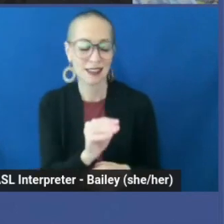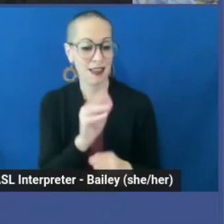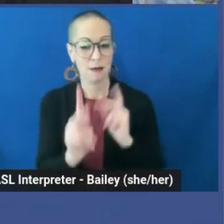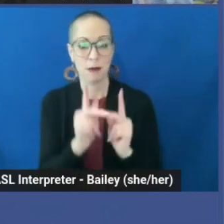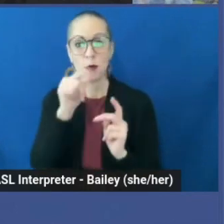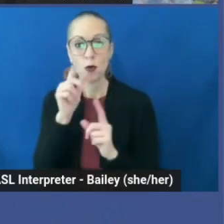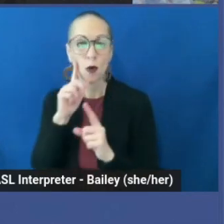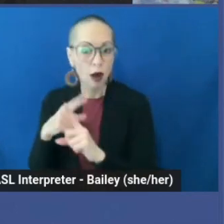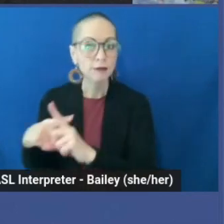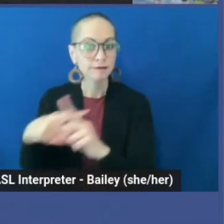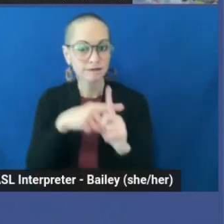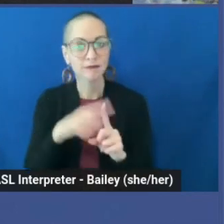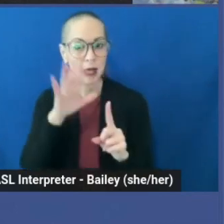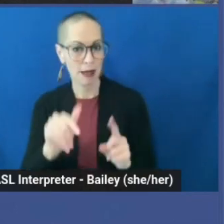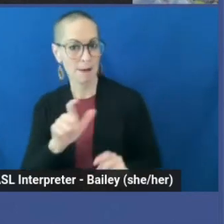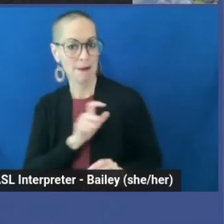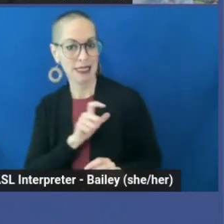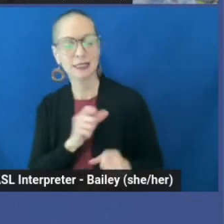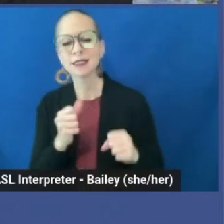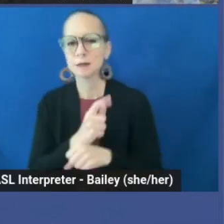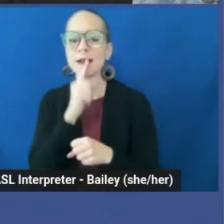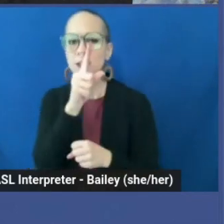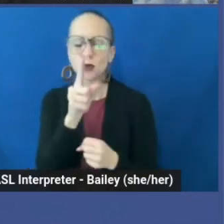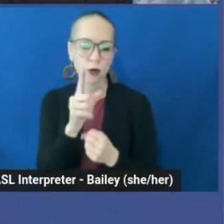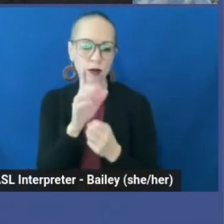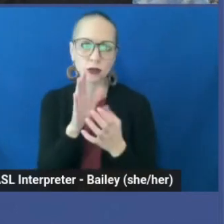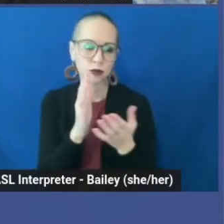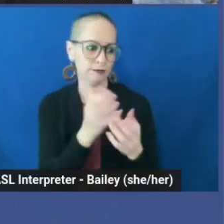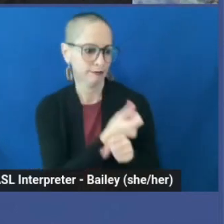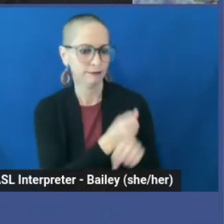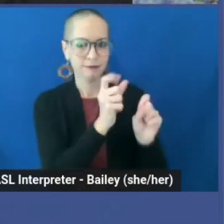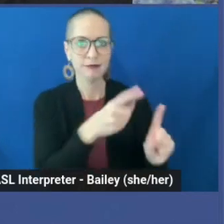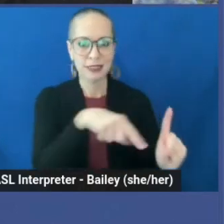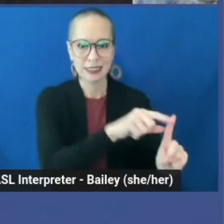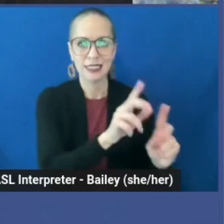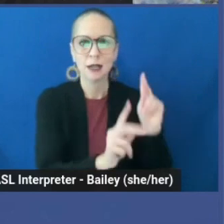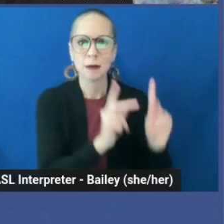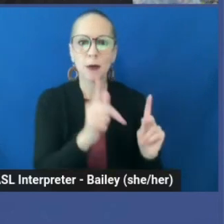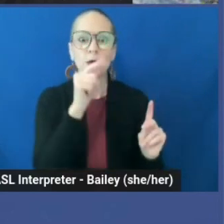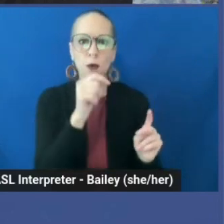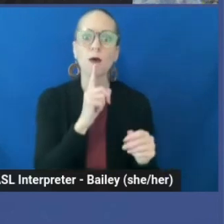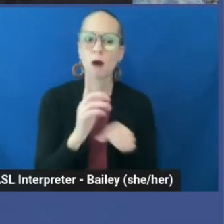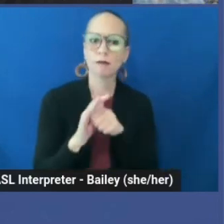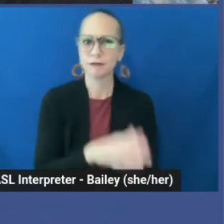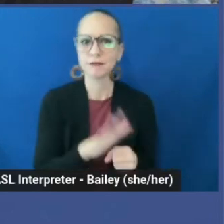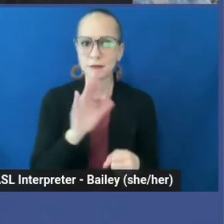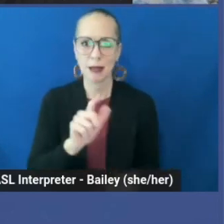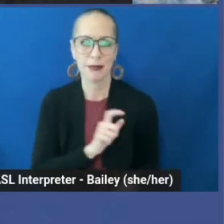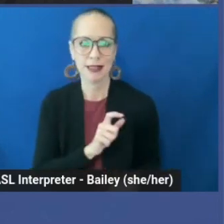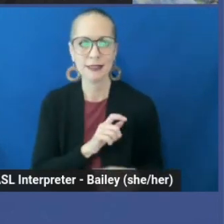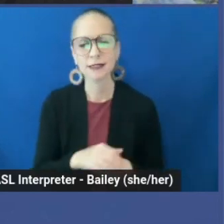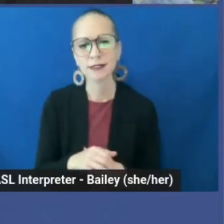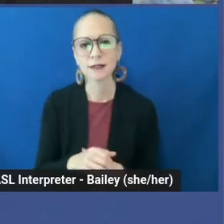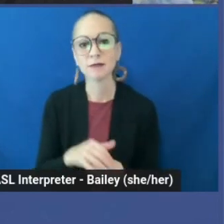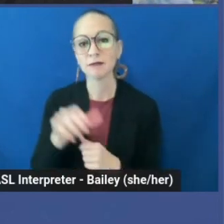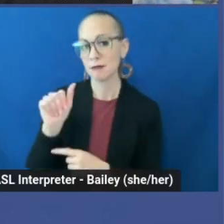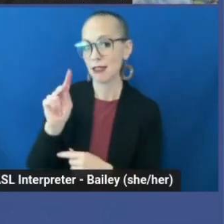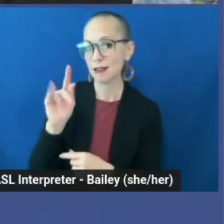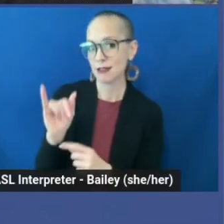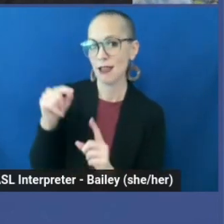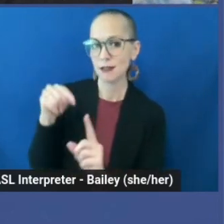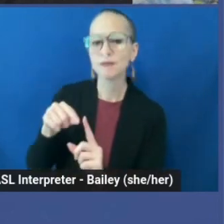police. Be creative and love fiercely. Keep the anti in your work.